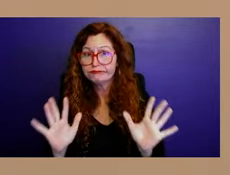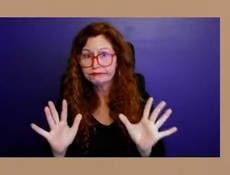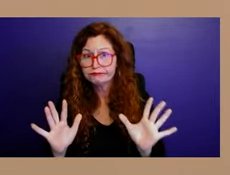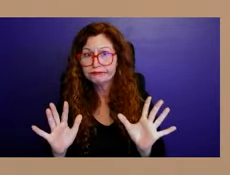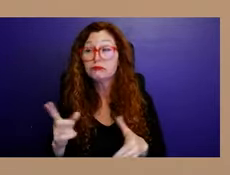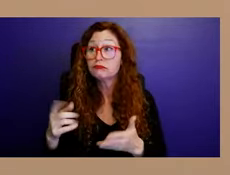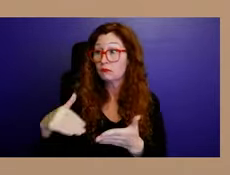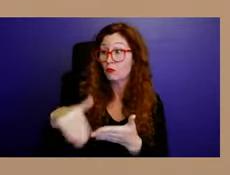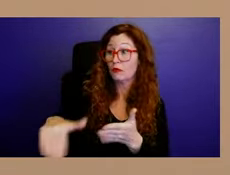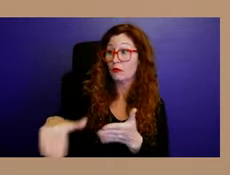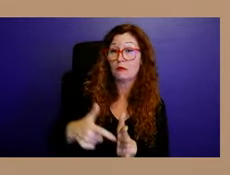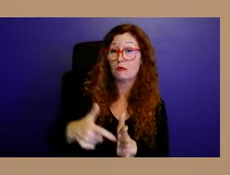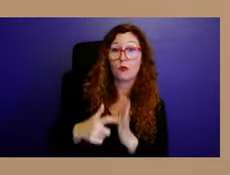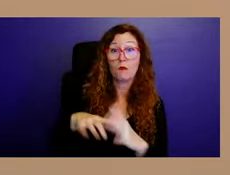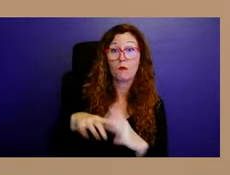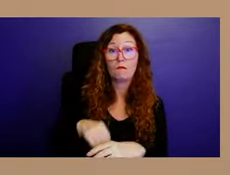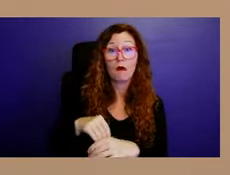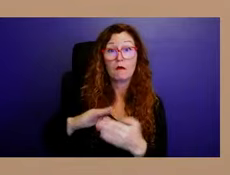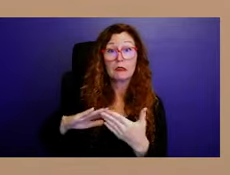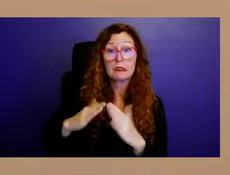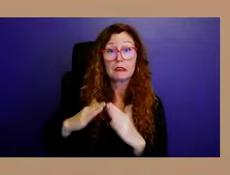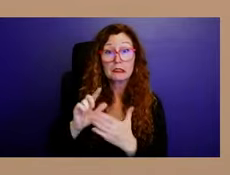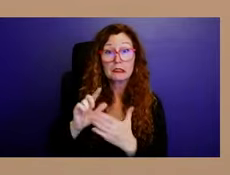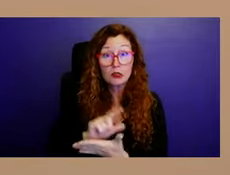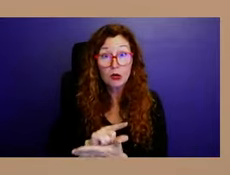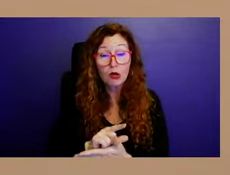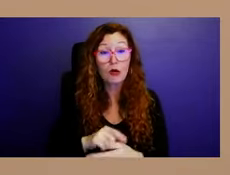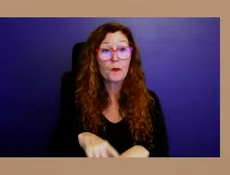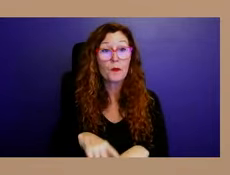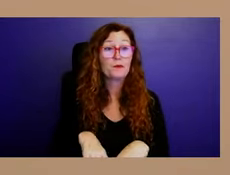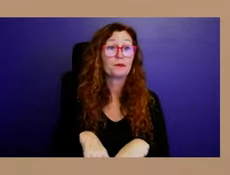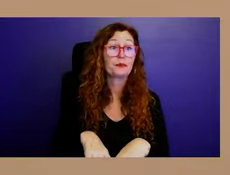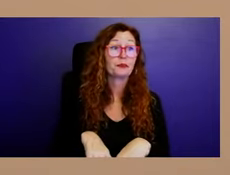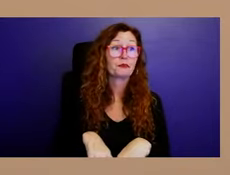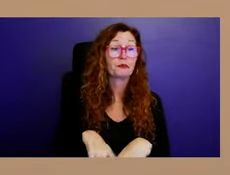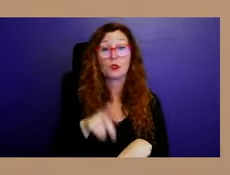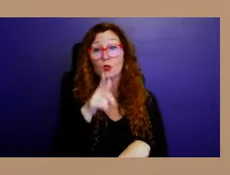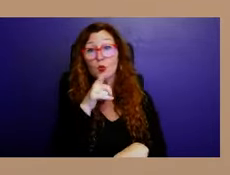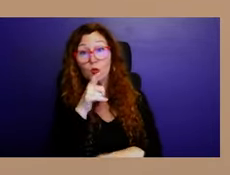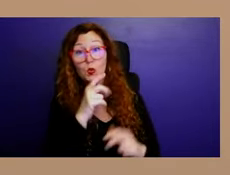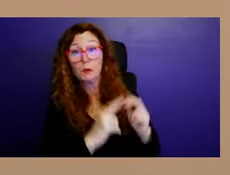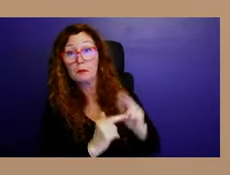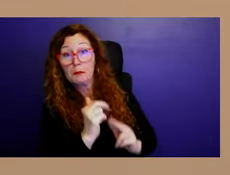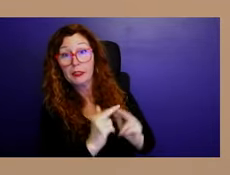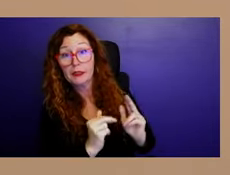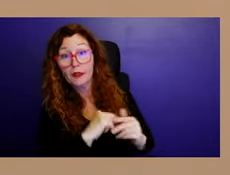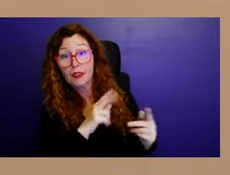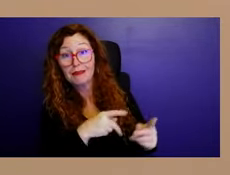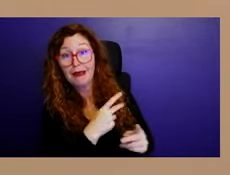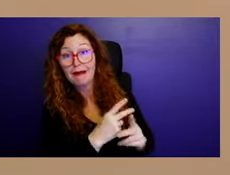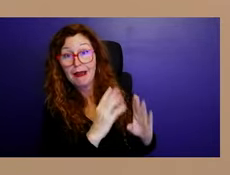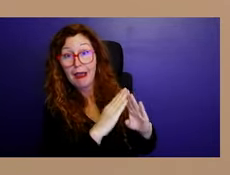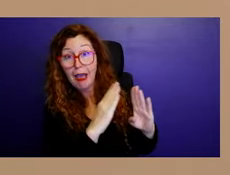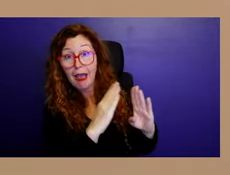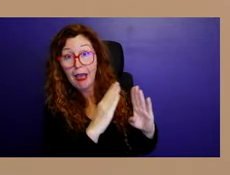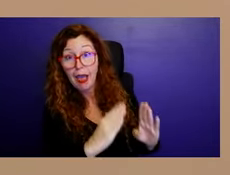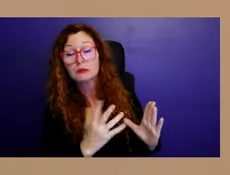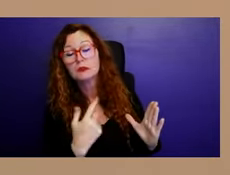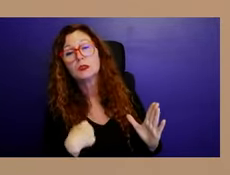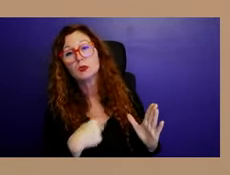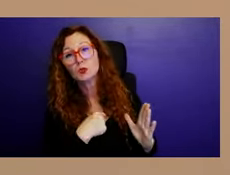um, it is made available to those that, uh, construct that type of housing. Um, we did recommend approval just because, um,